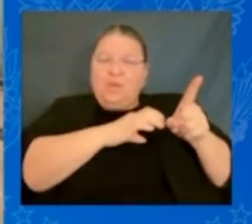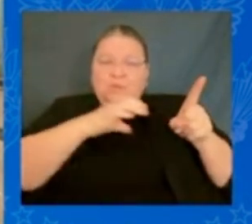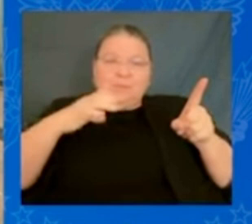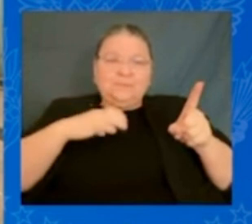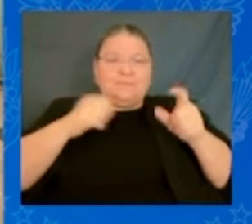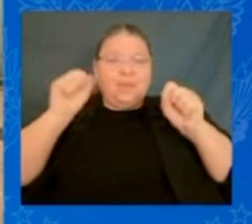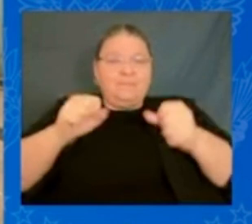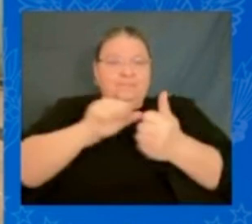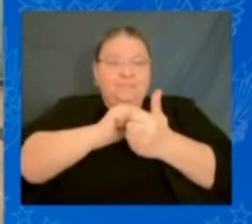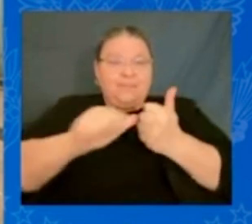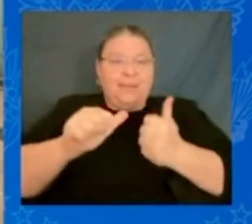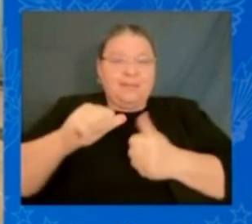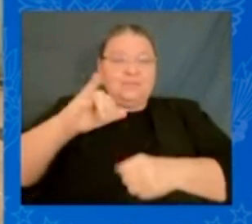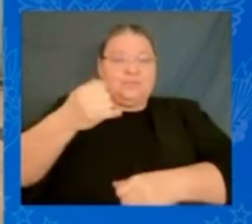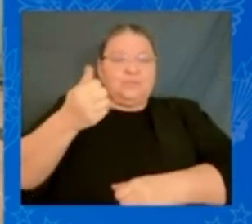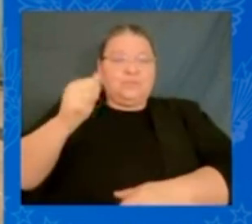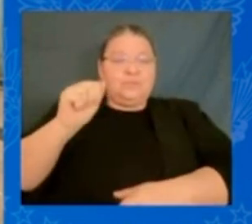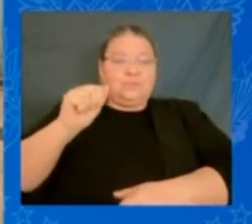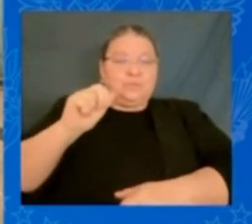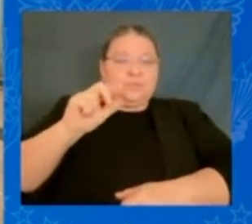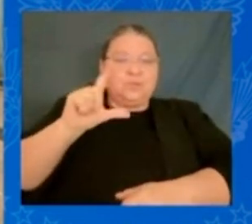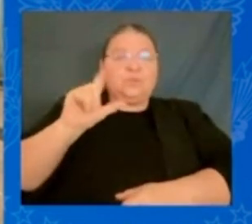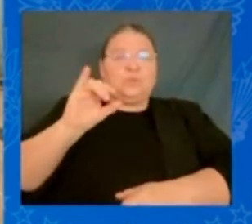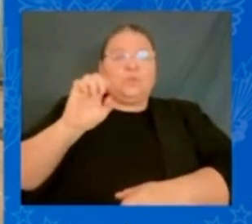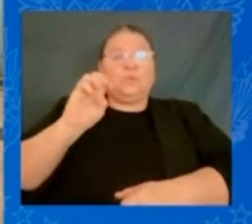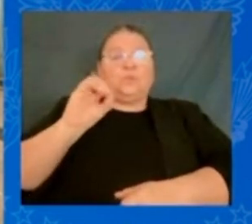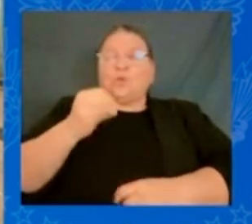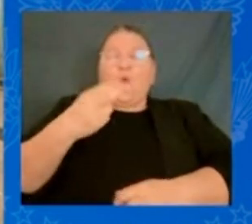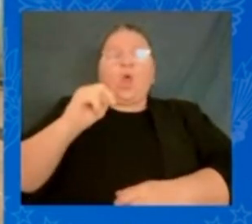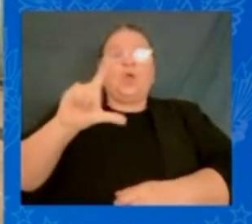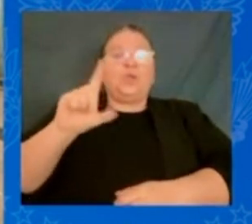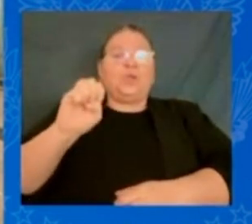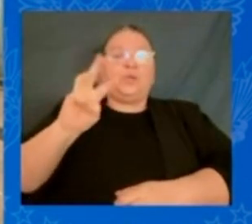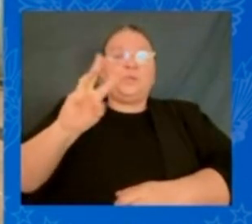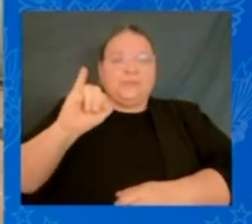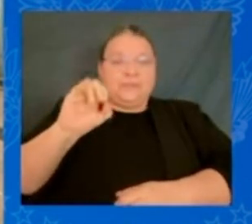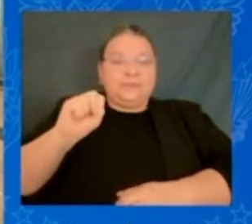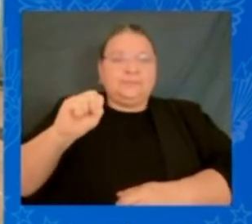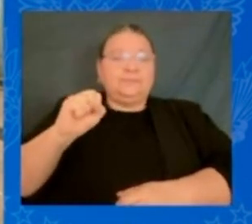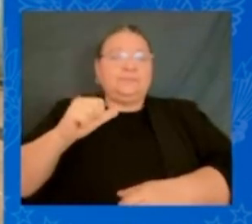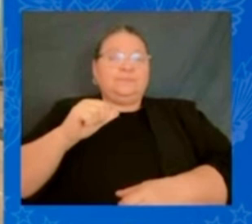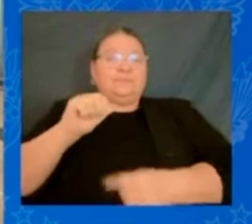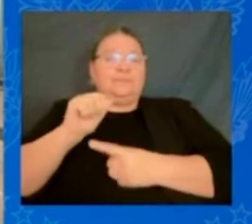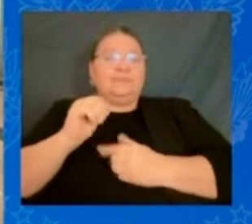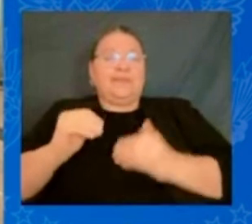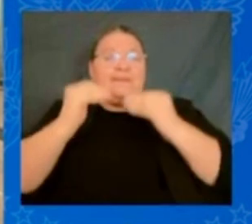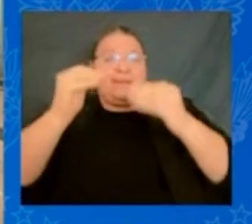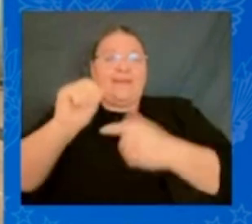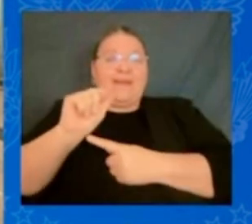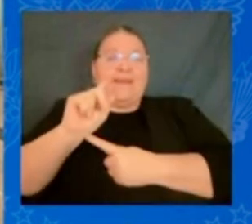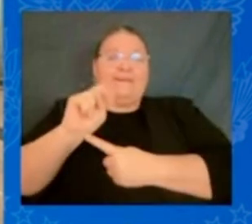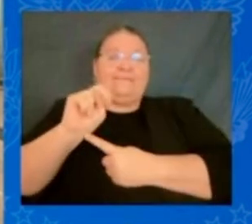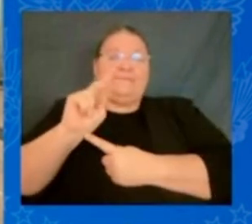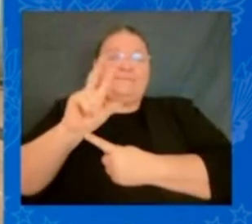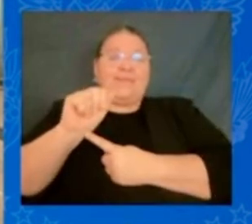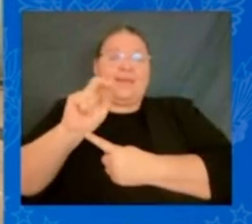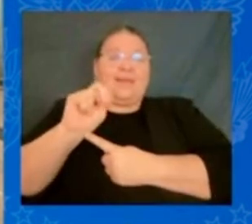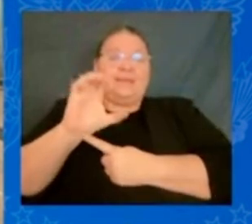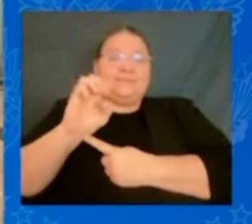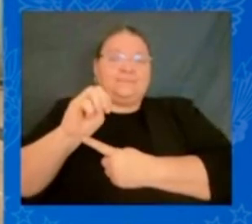Rights Advancement Act and the Freedom to Vote Act. I made it clear